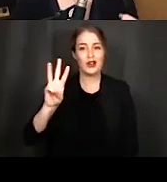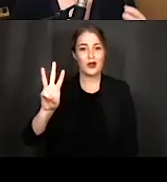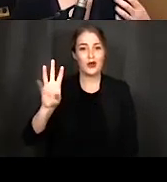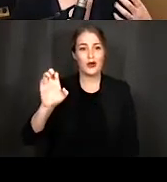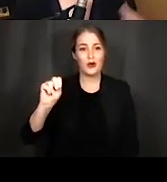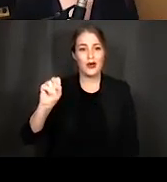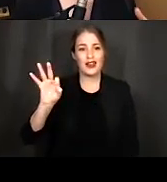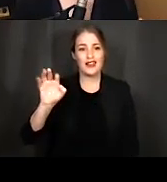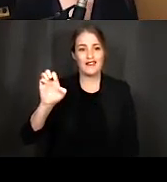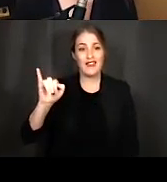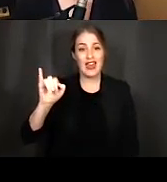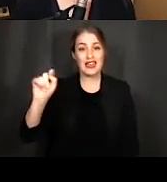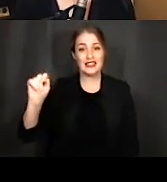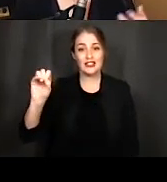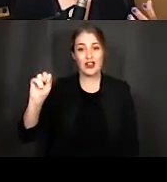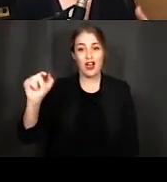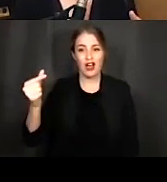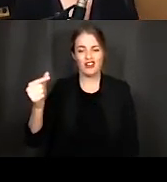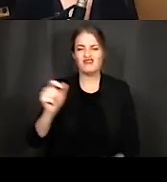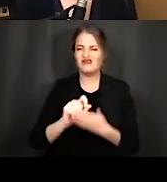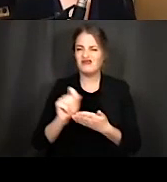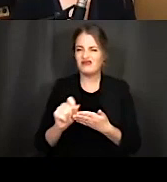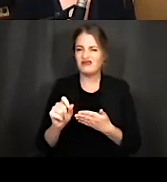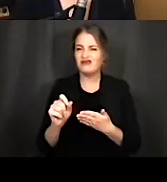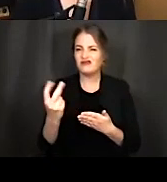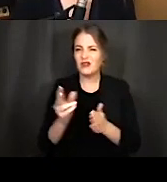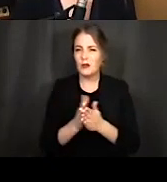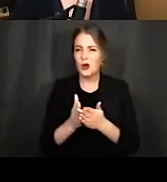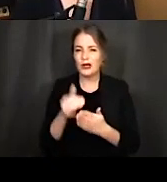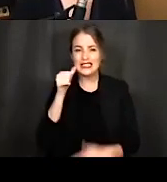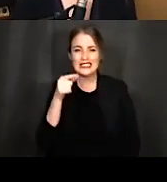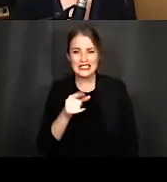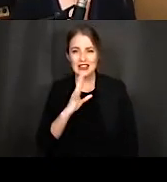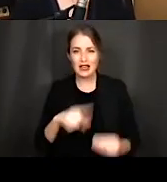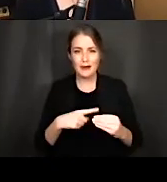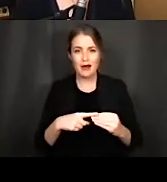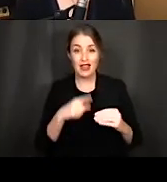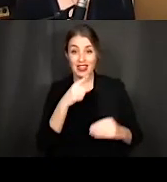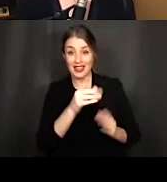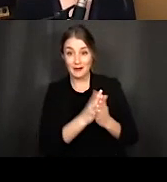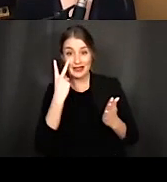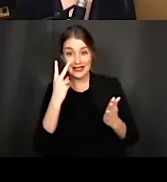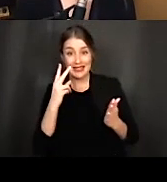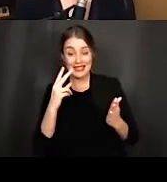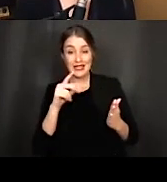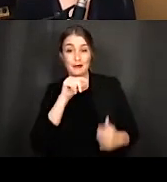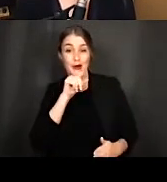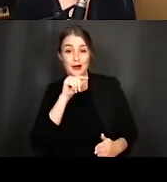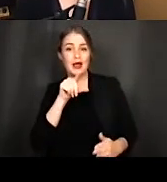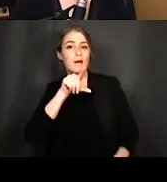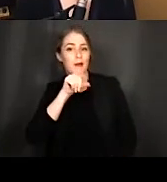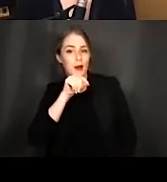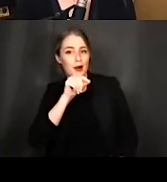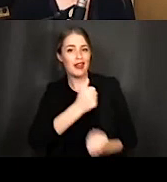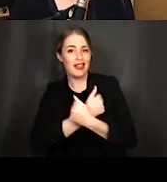who has written a couple of books uh and she'll be talking about this book bird love the family life of birds and